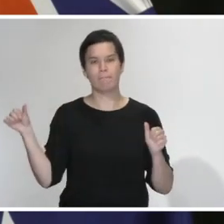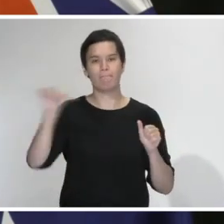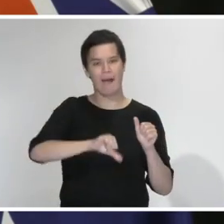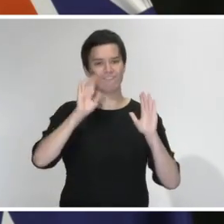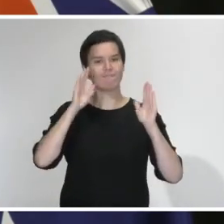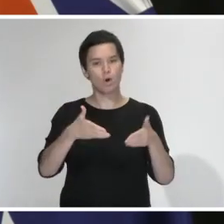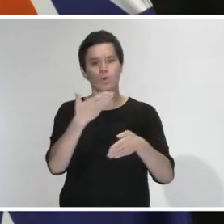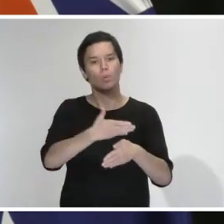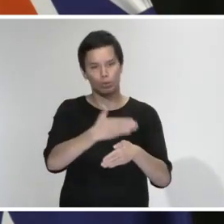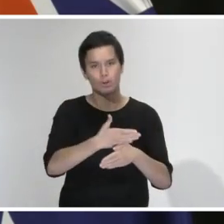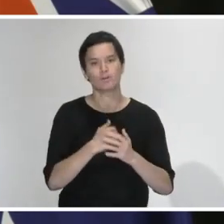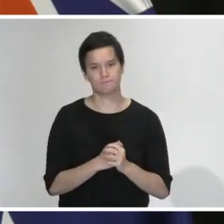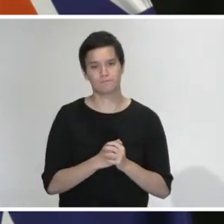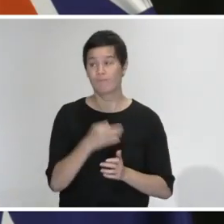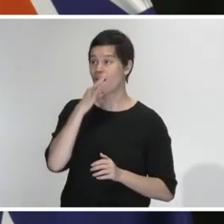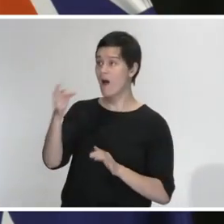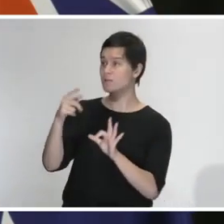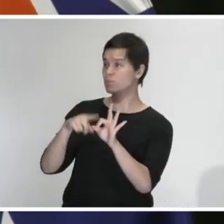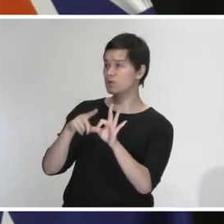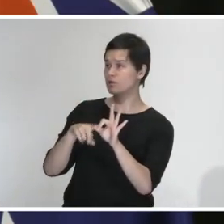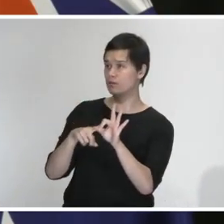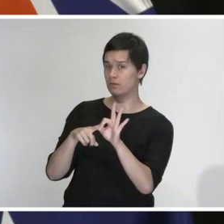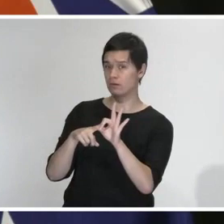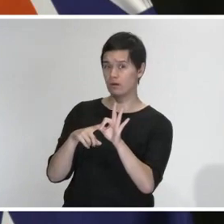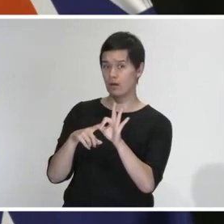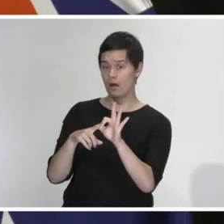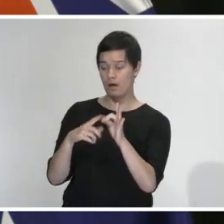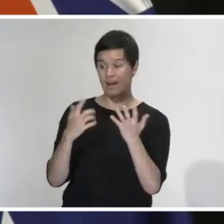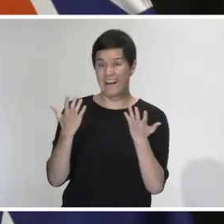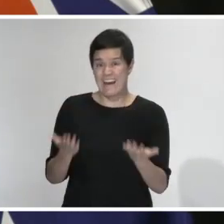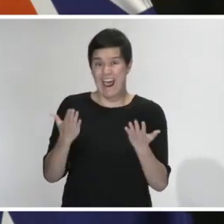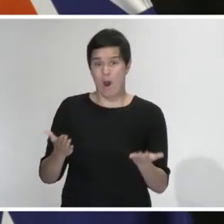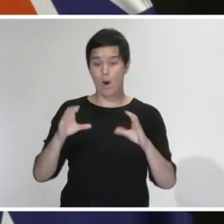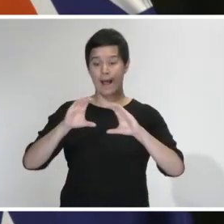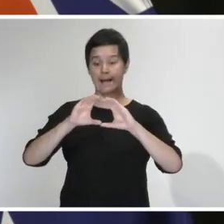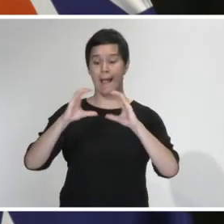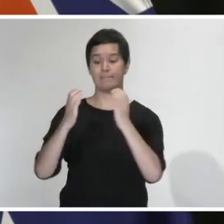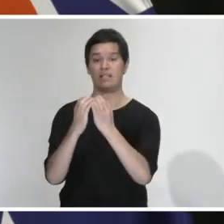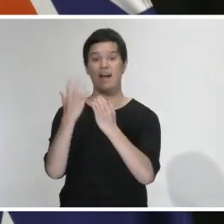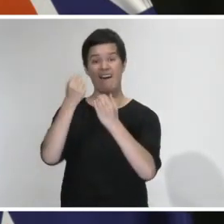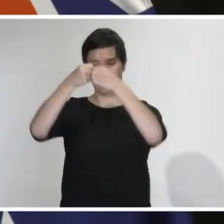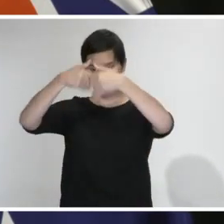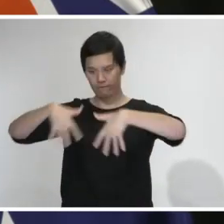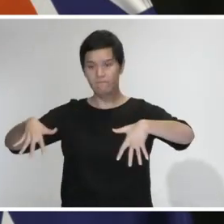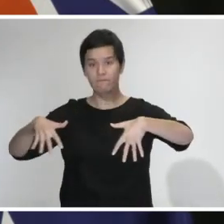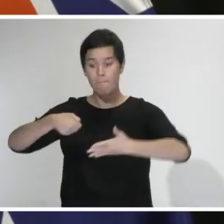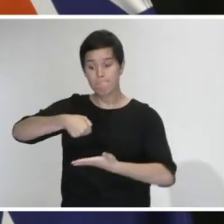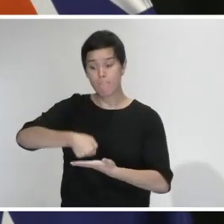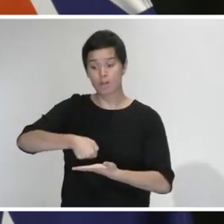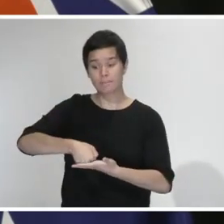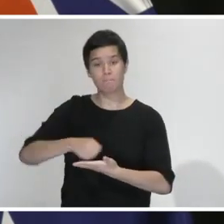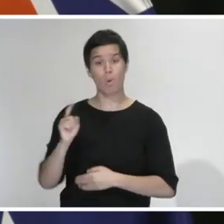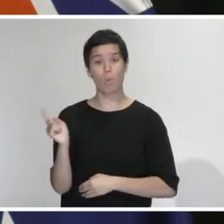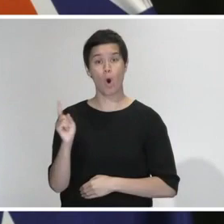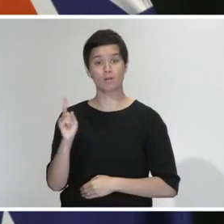I'll come back to you. Is it appropriate that health is now the lowest ranking portfolio in cabinet, particularly given the crisis we're in? He's had to pay a